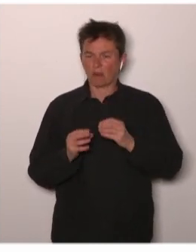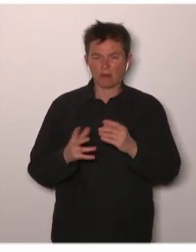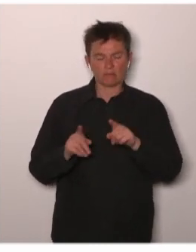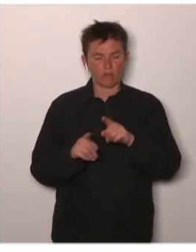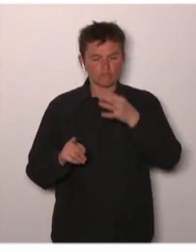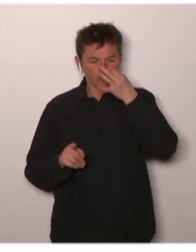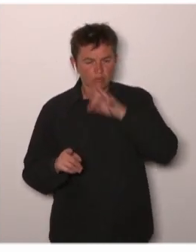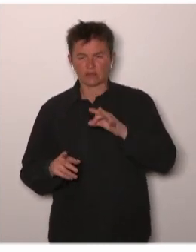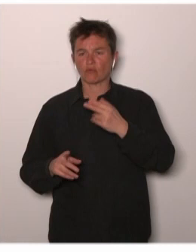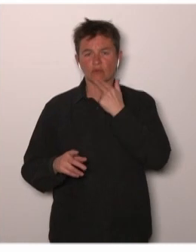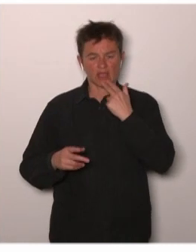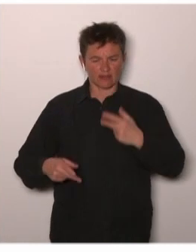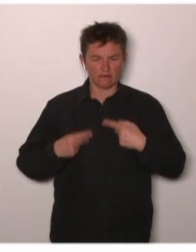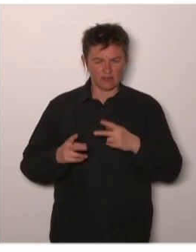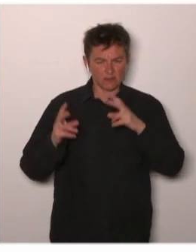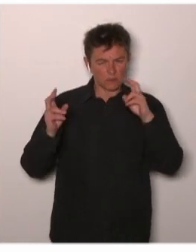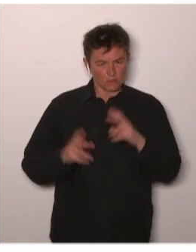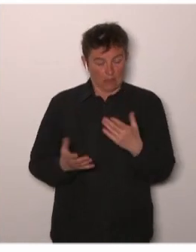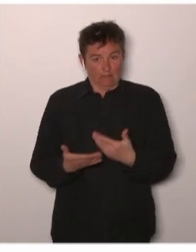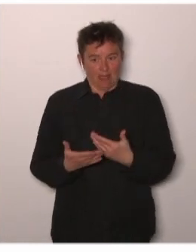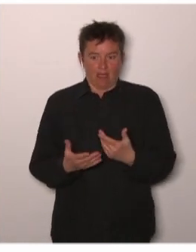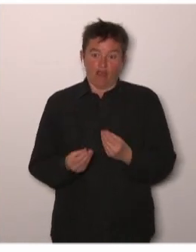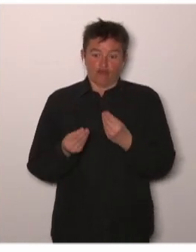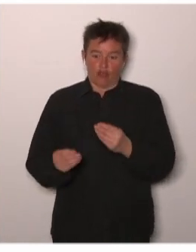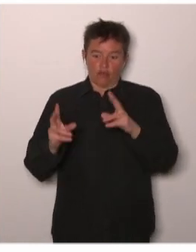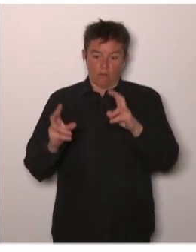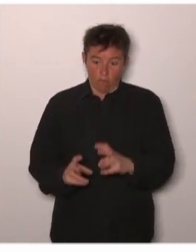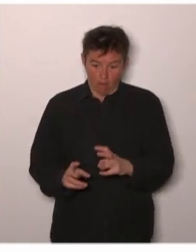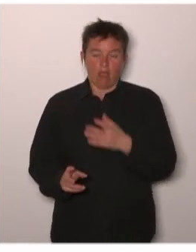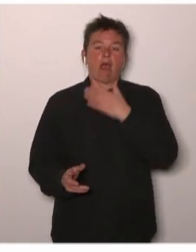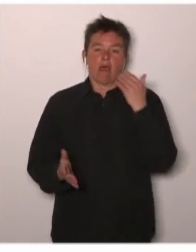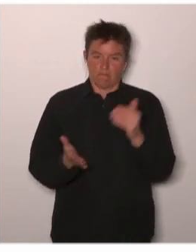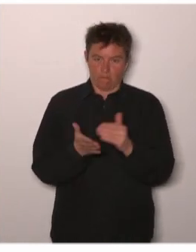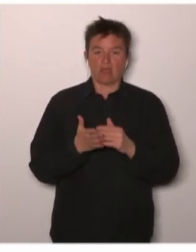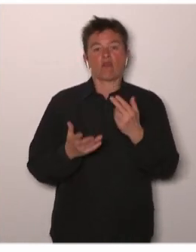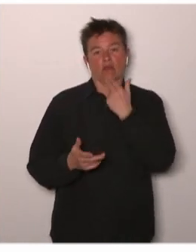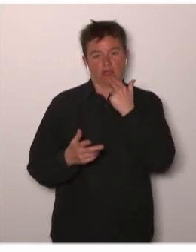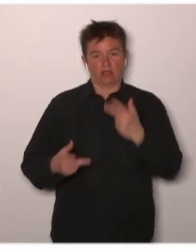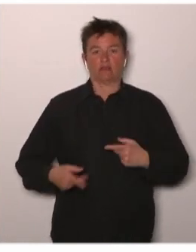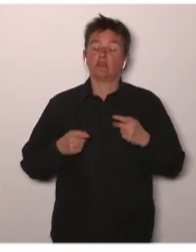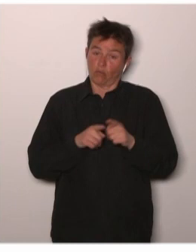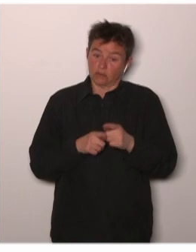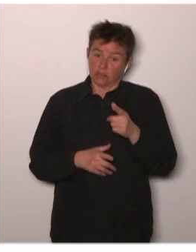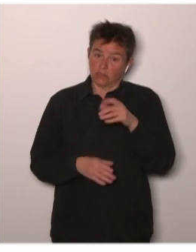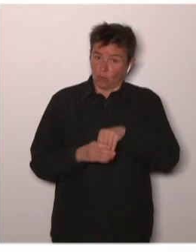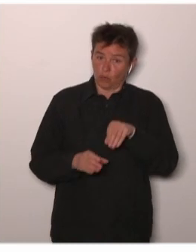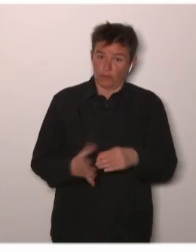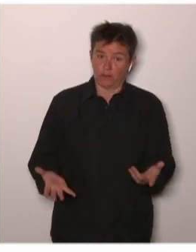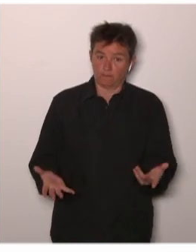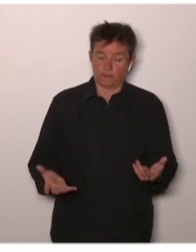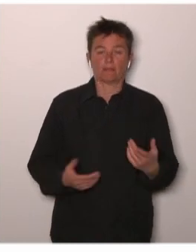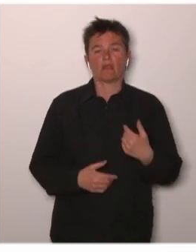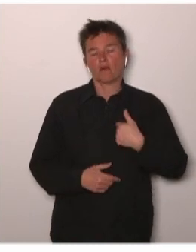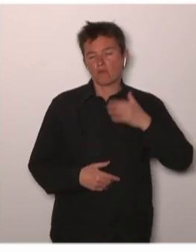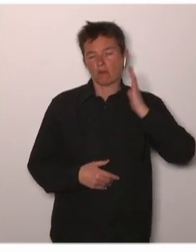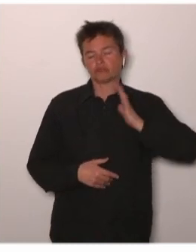of saving. I think today in current environment and I come from days where at the ORTC 20 years